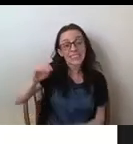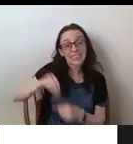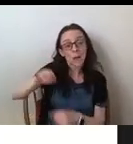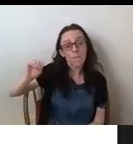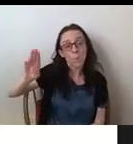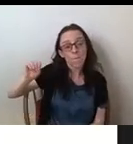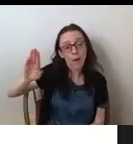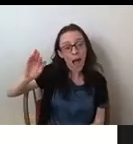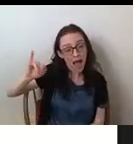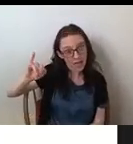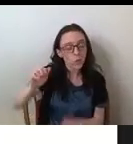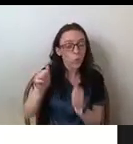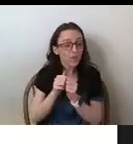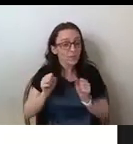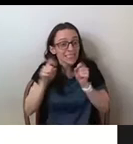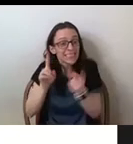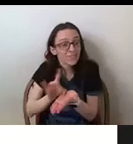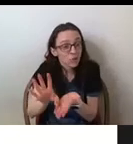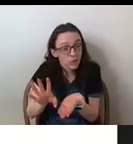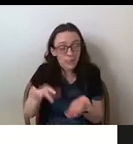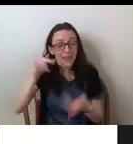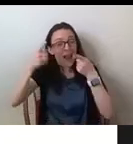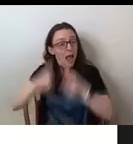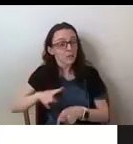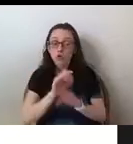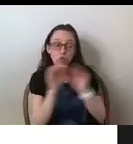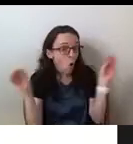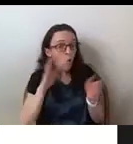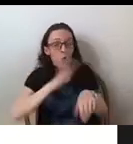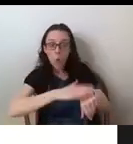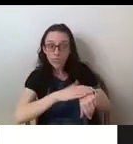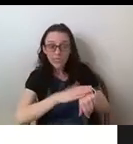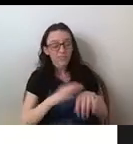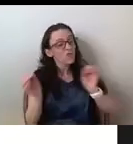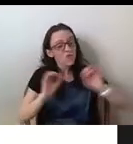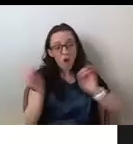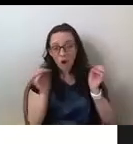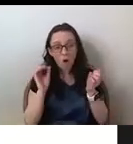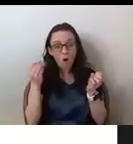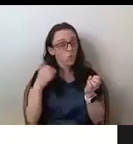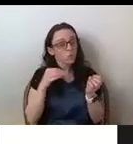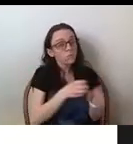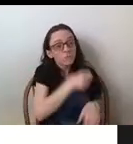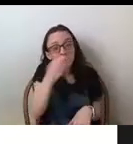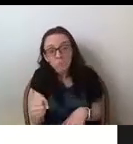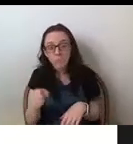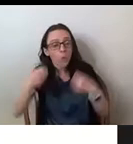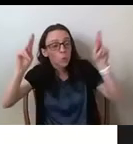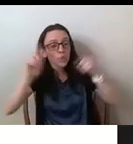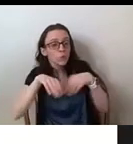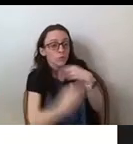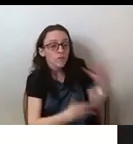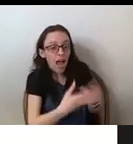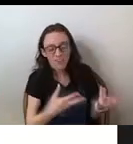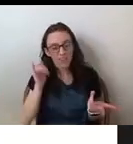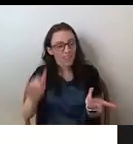evictions where there's no warning, no rehabilitation for slum dwellers have almost gone completely extinct and